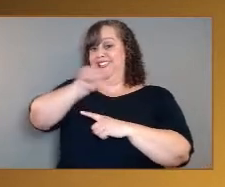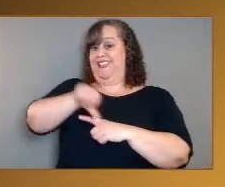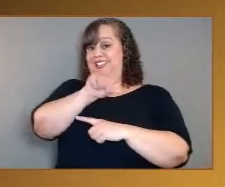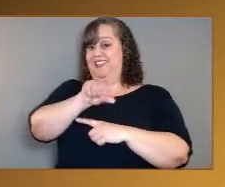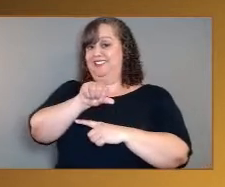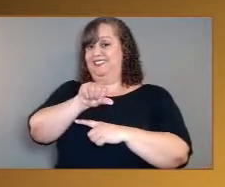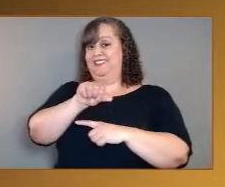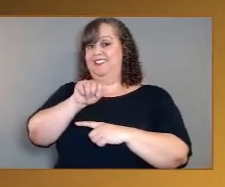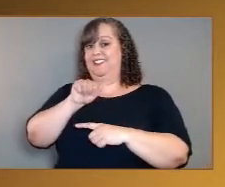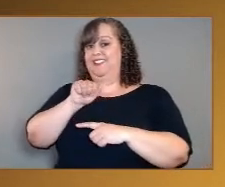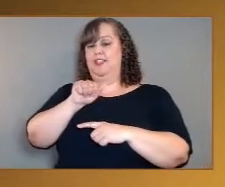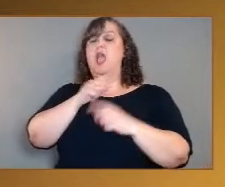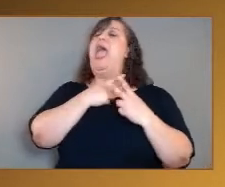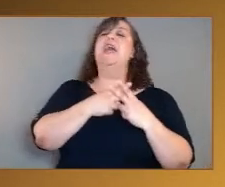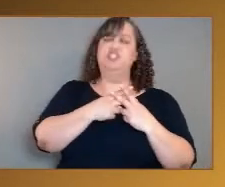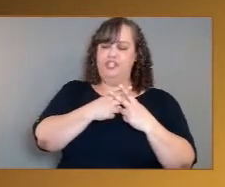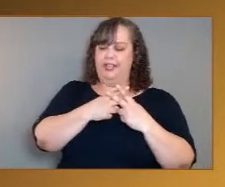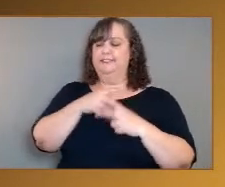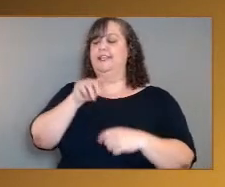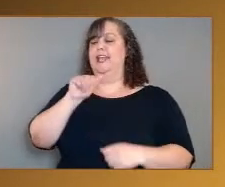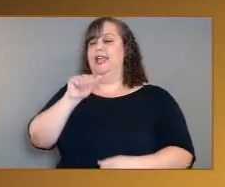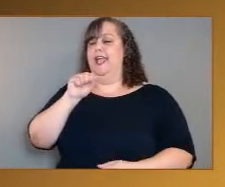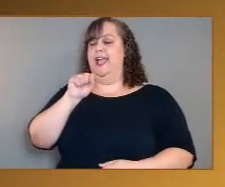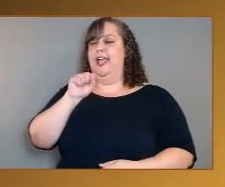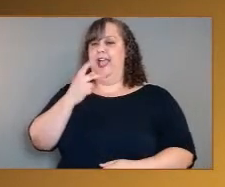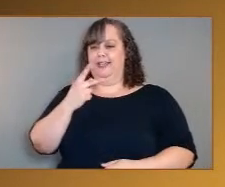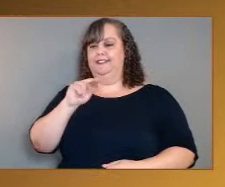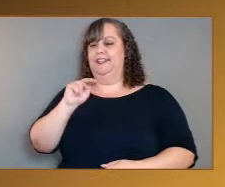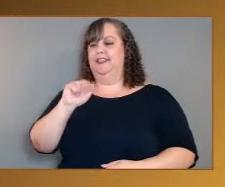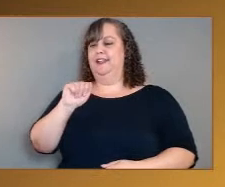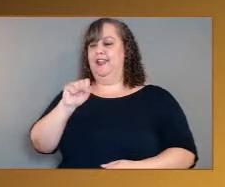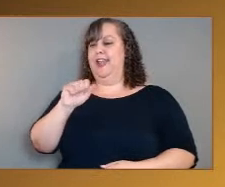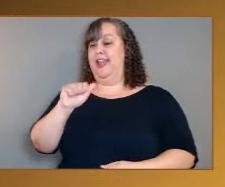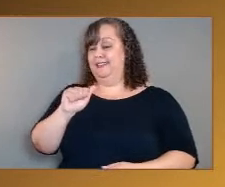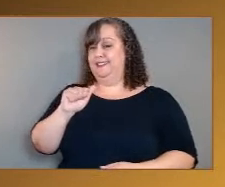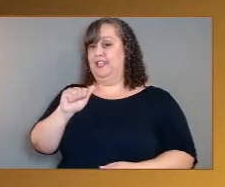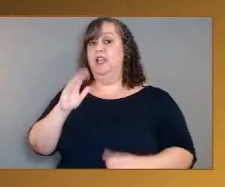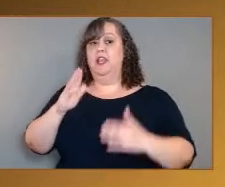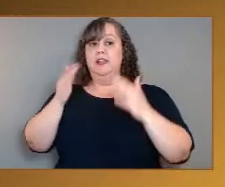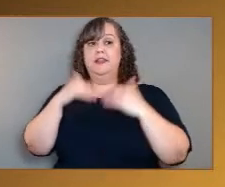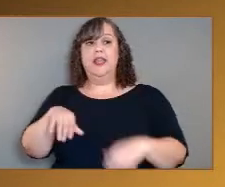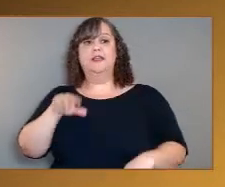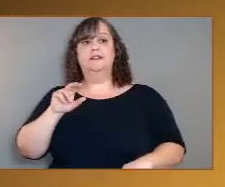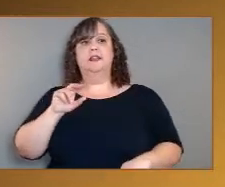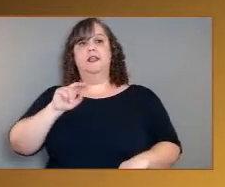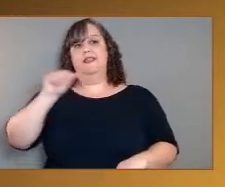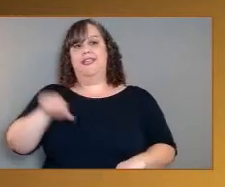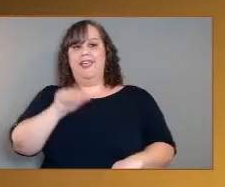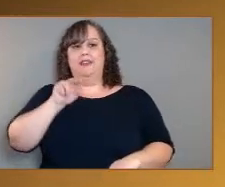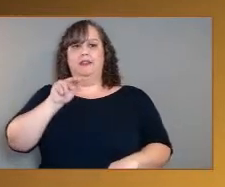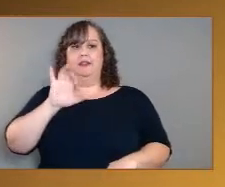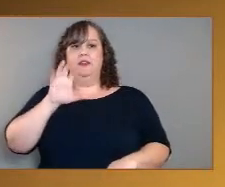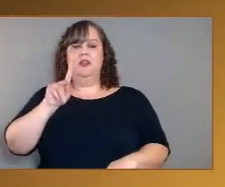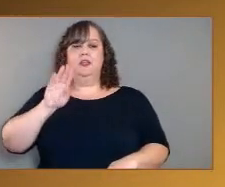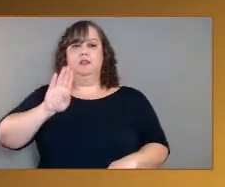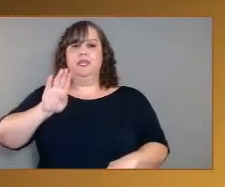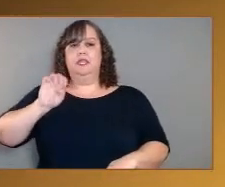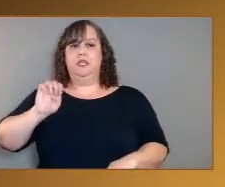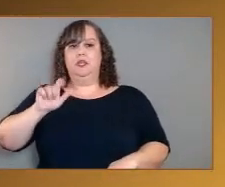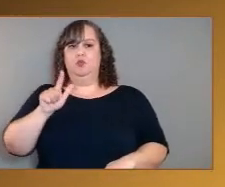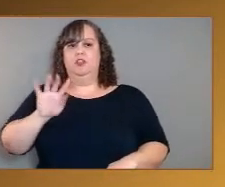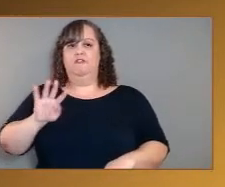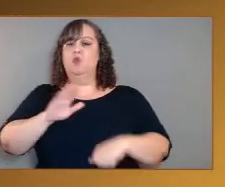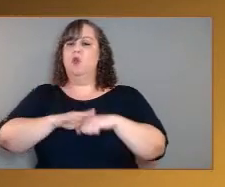Sorry, that's hashtag askNASA. Next up, we have a question from at Nick BE24 on Twitter, who